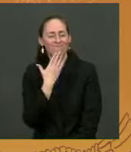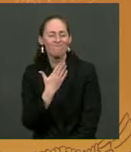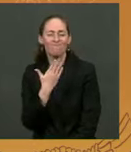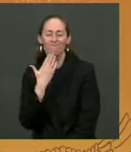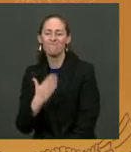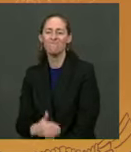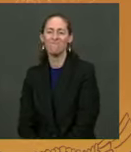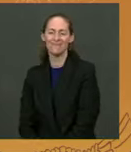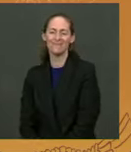Appreciate it. Get up.